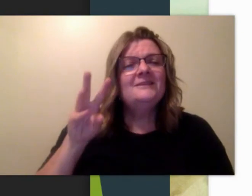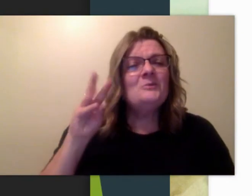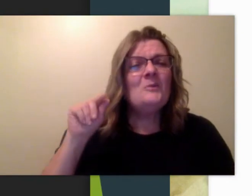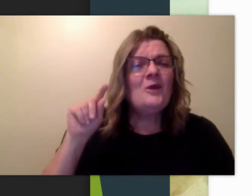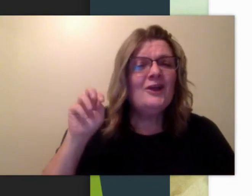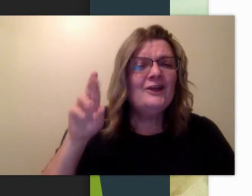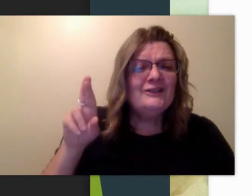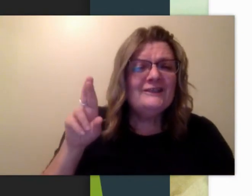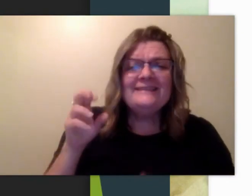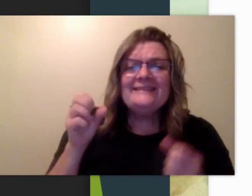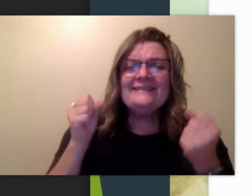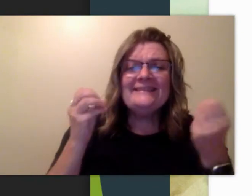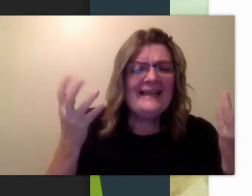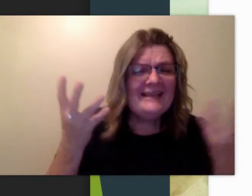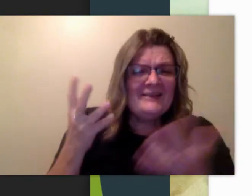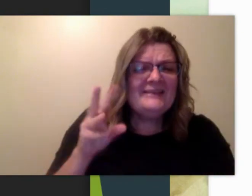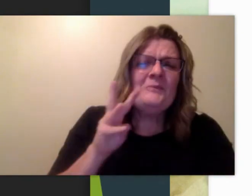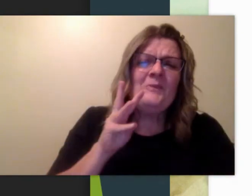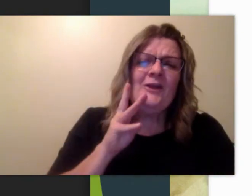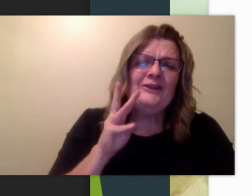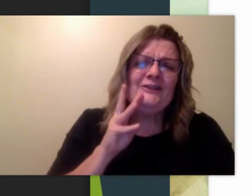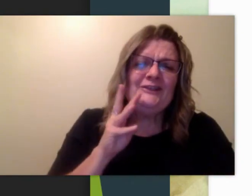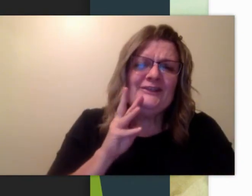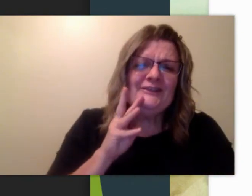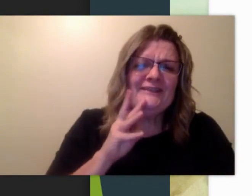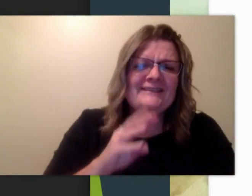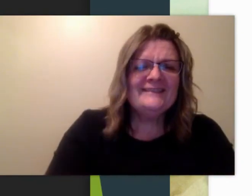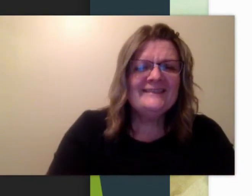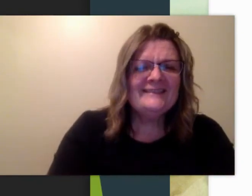it full. This is the sign for water.